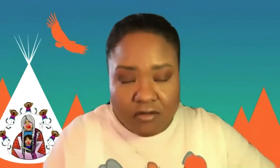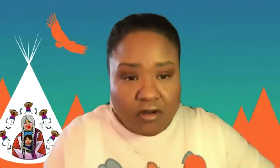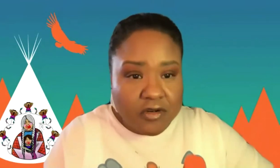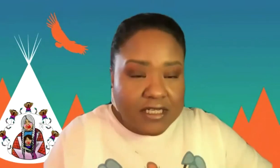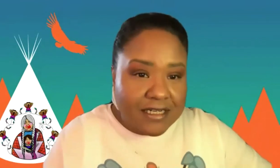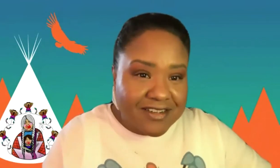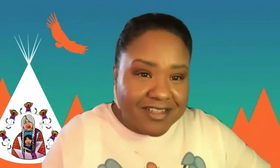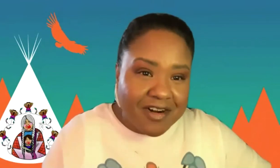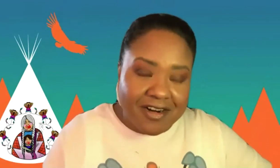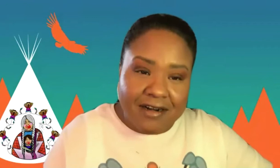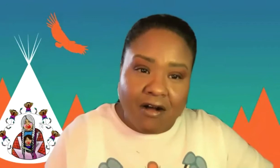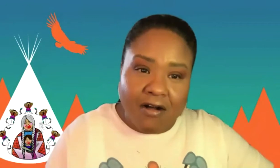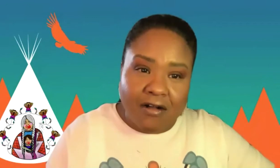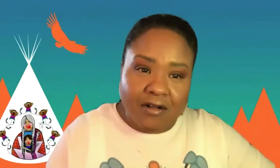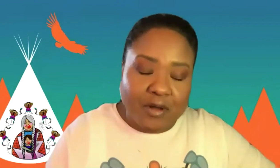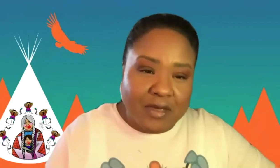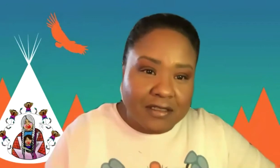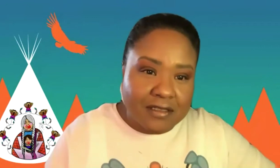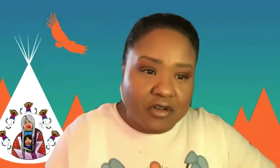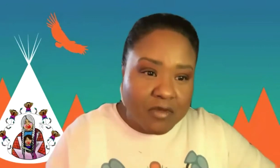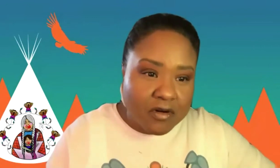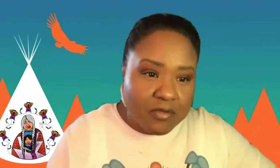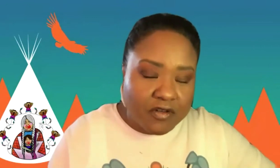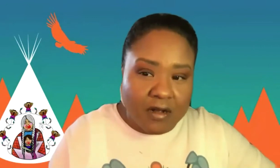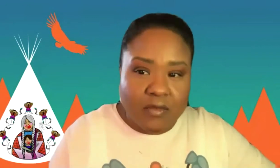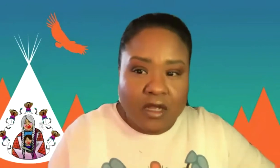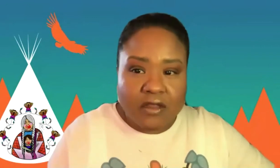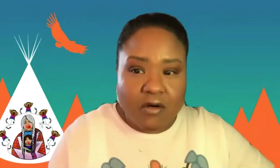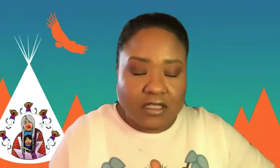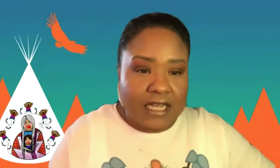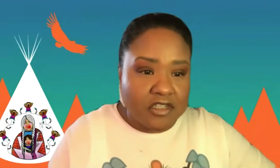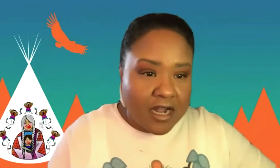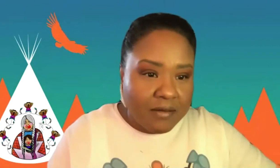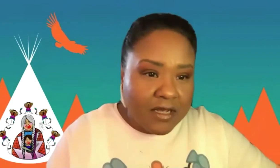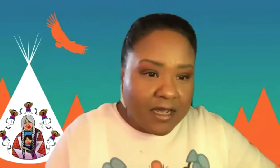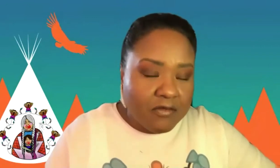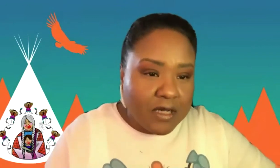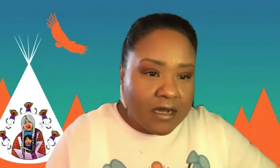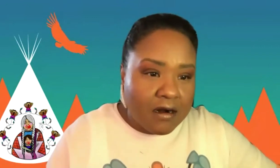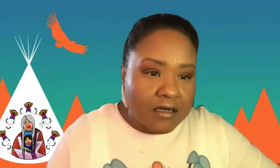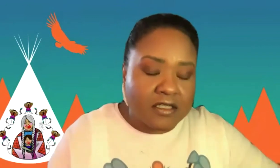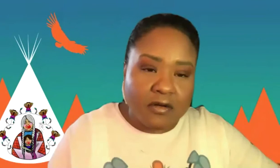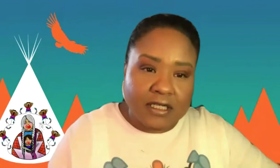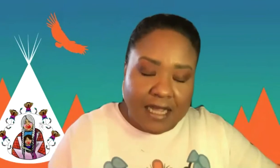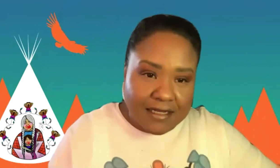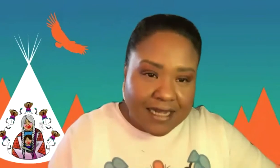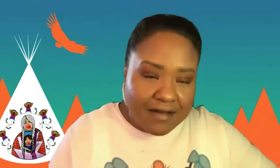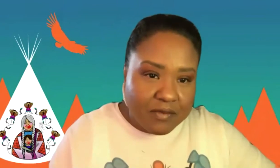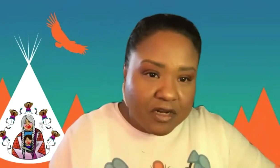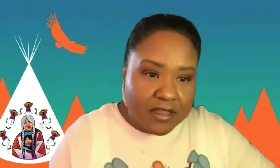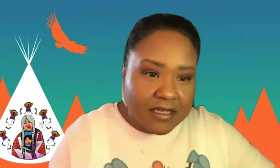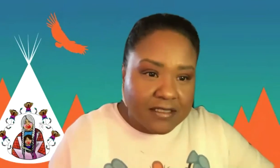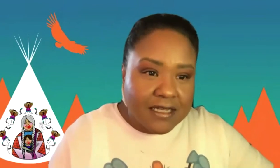the rose creek singers are an all women's drum group from the coeur d'alene tribe and we are so excited